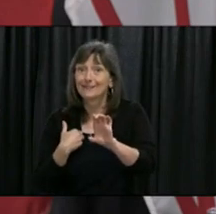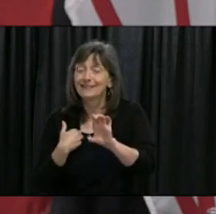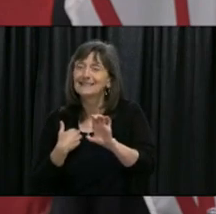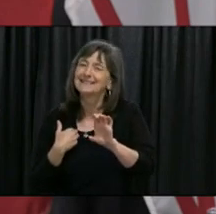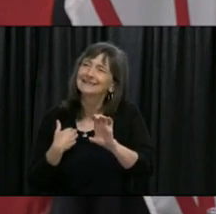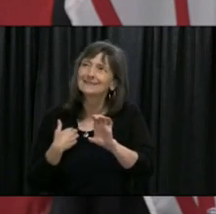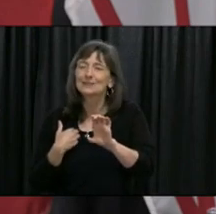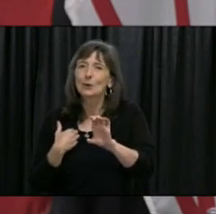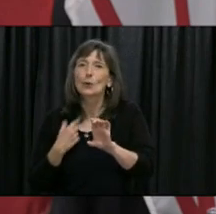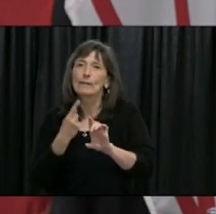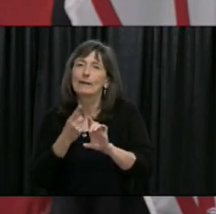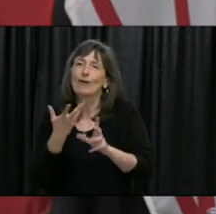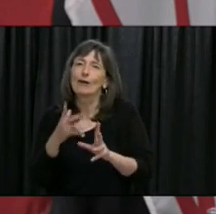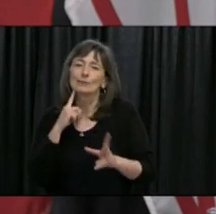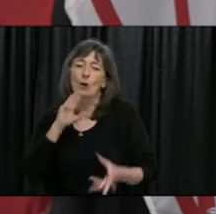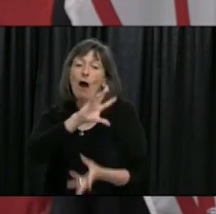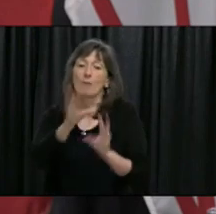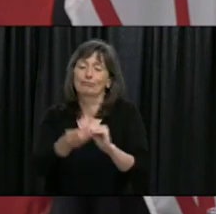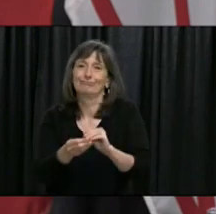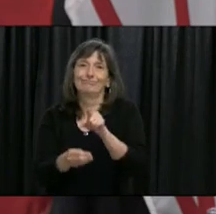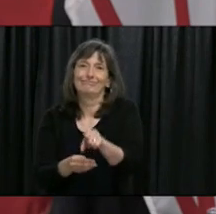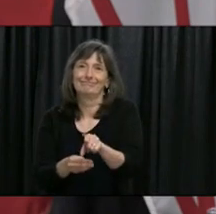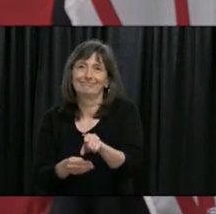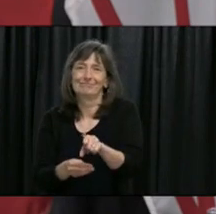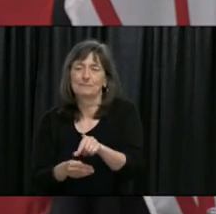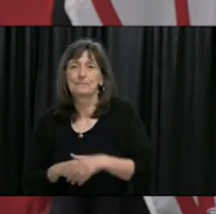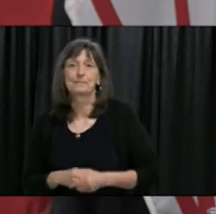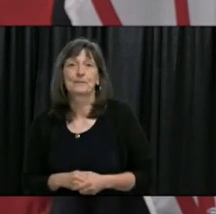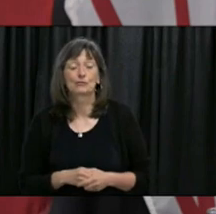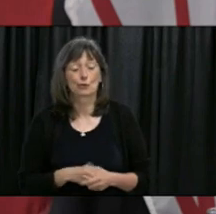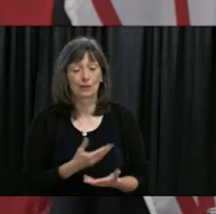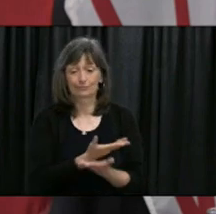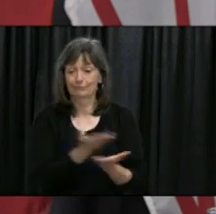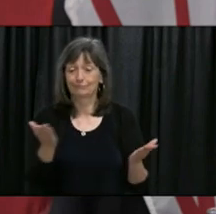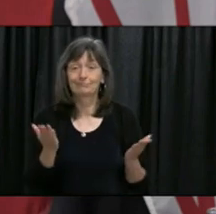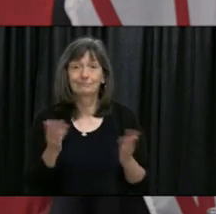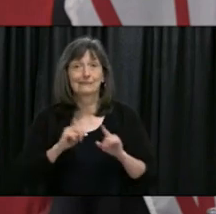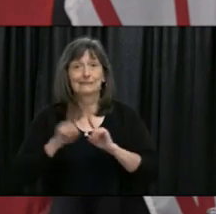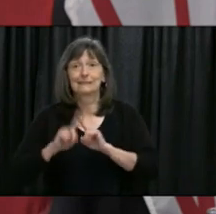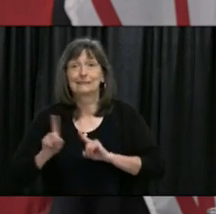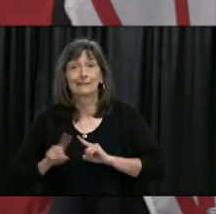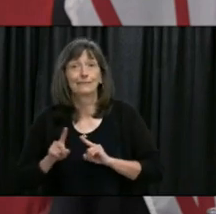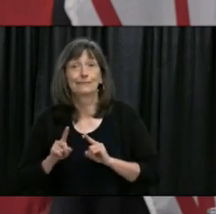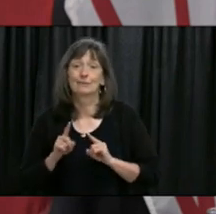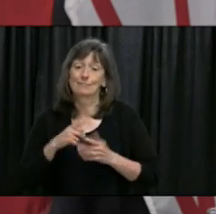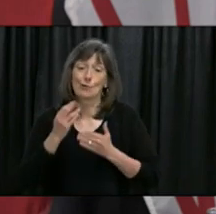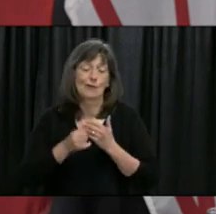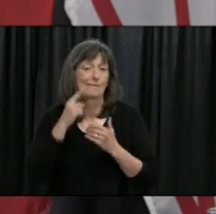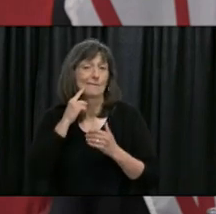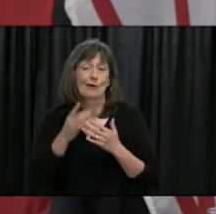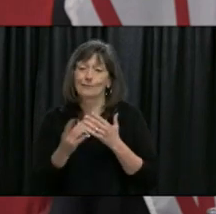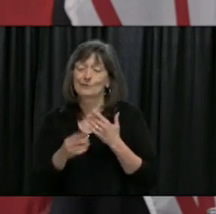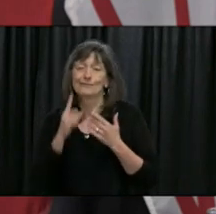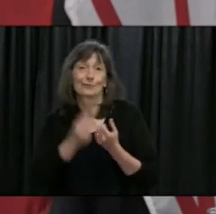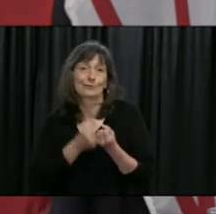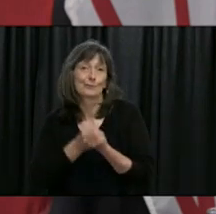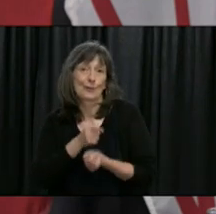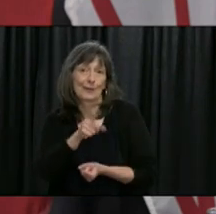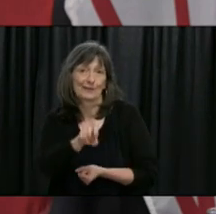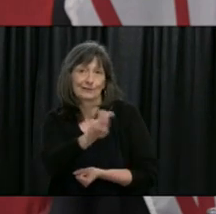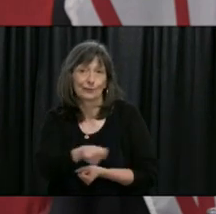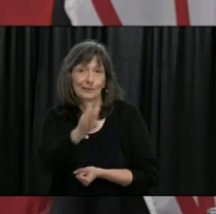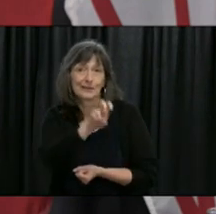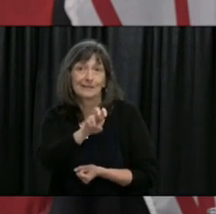were available as well so that's a full suite of programs that are available there to help the tourism industry as well as a